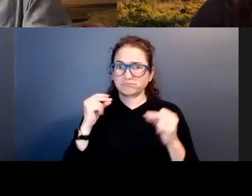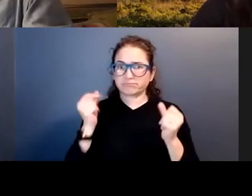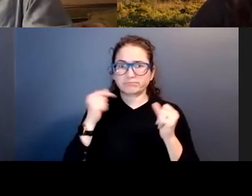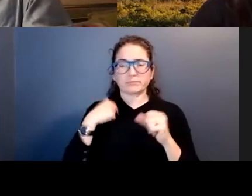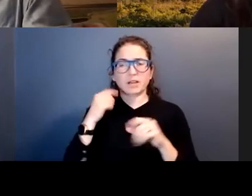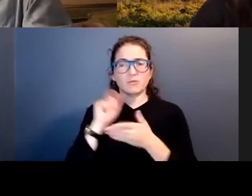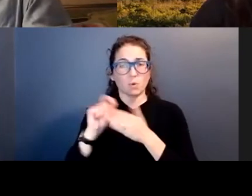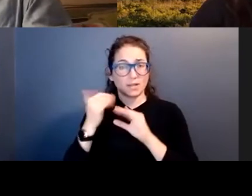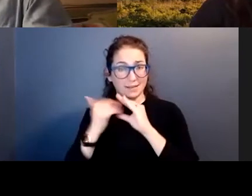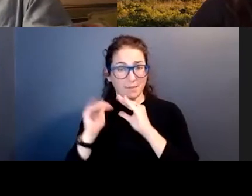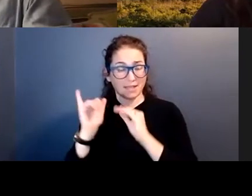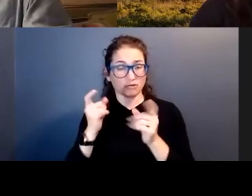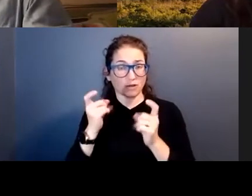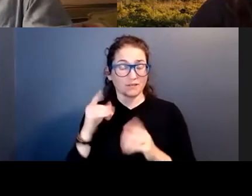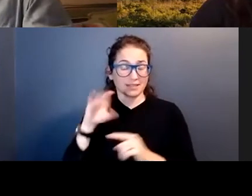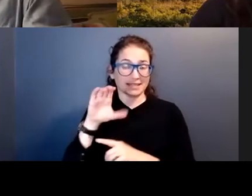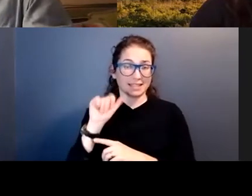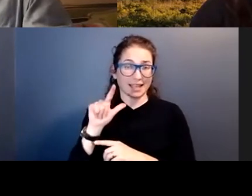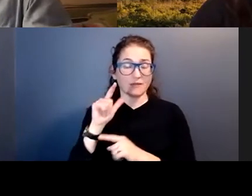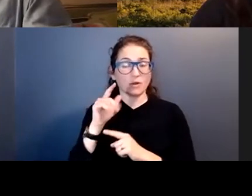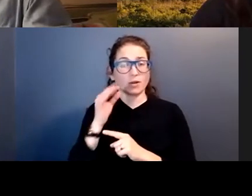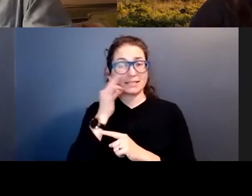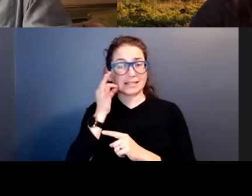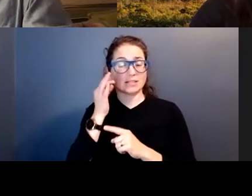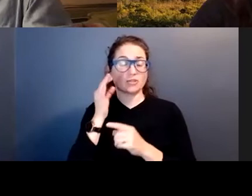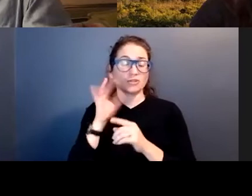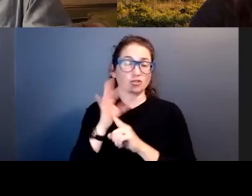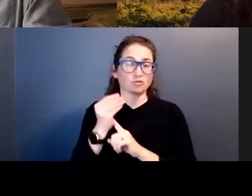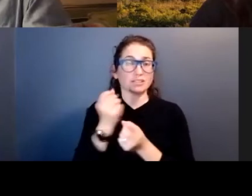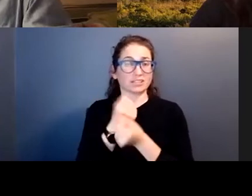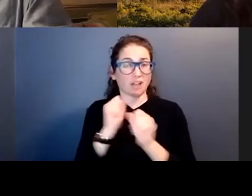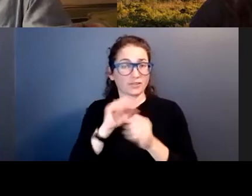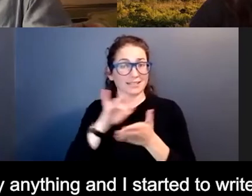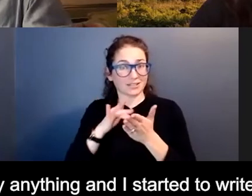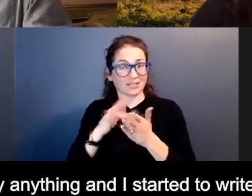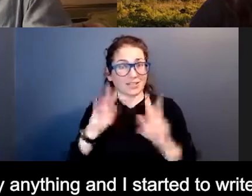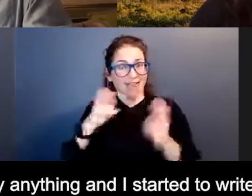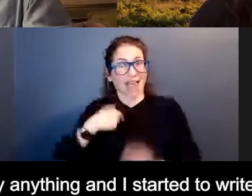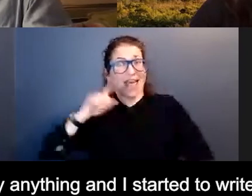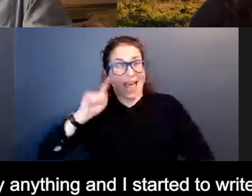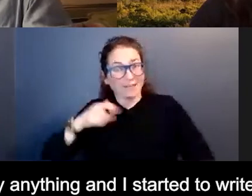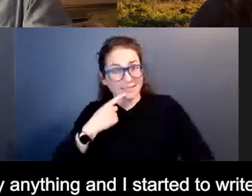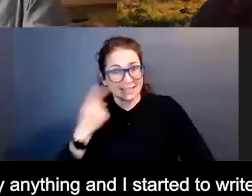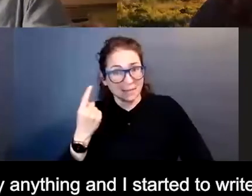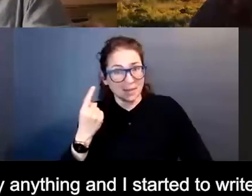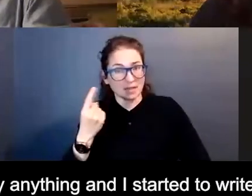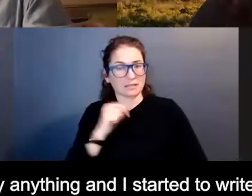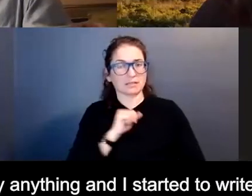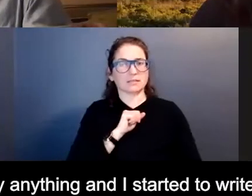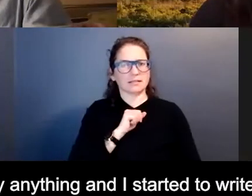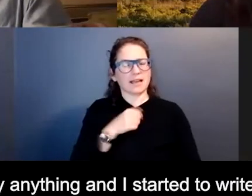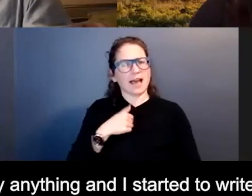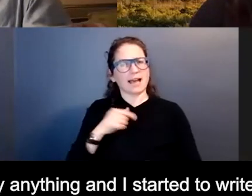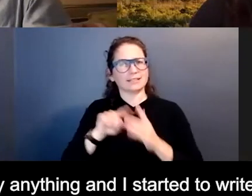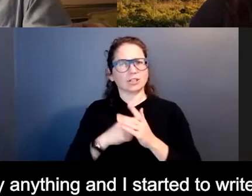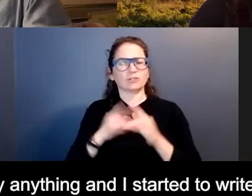email as the director of the California Indian Culture and Sovereignty Center. mean, it's in the title, I have to say something. And I, I start